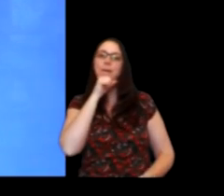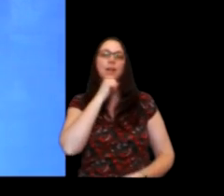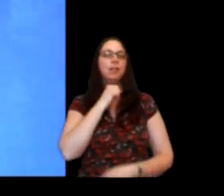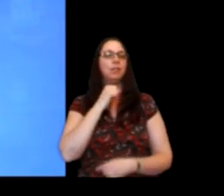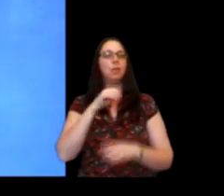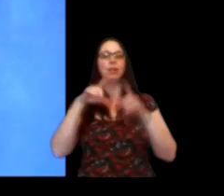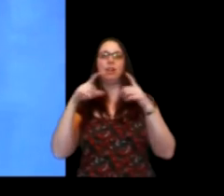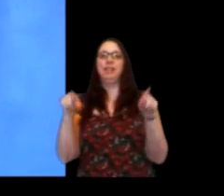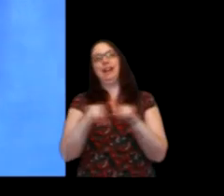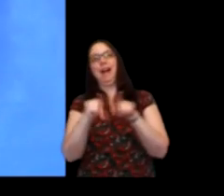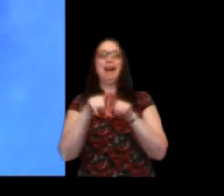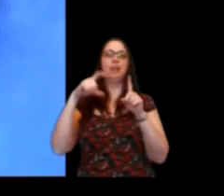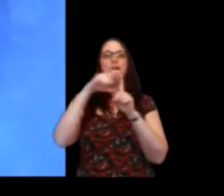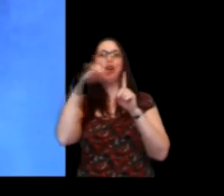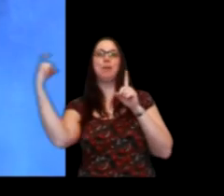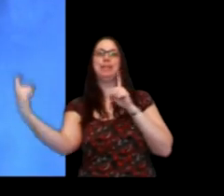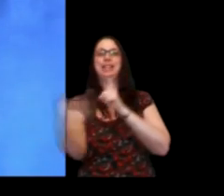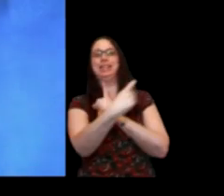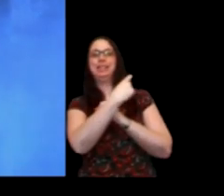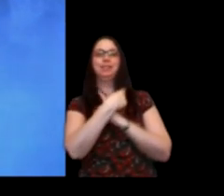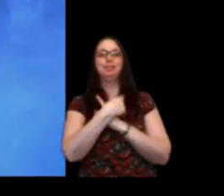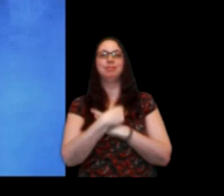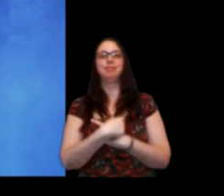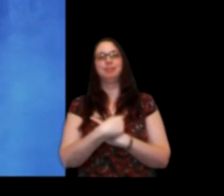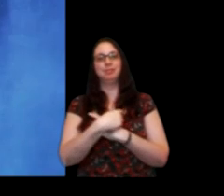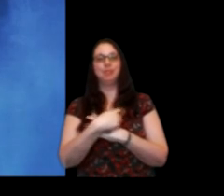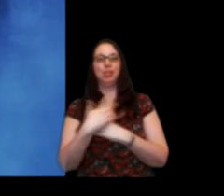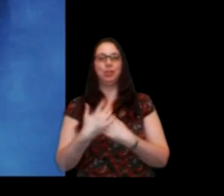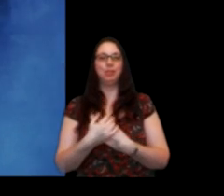pair of ragged claws. I hope I've got the quotes right.